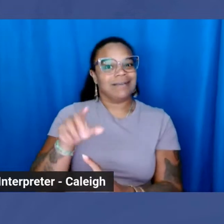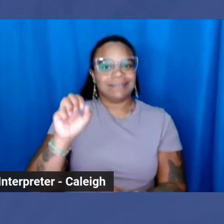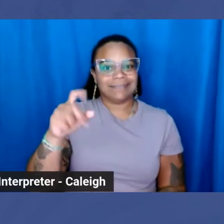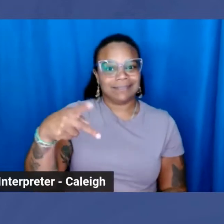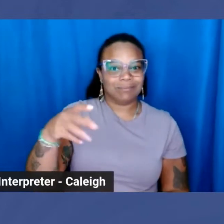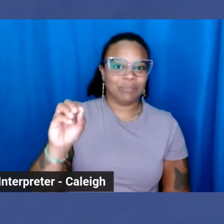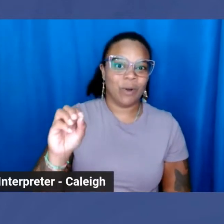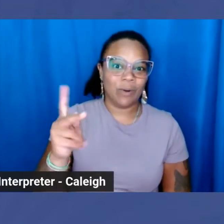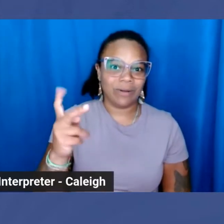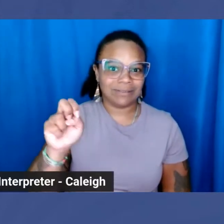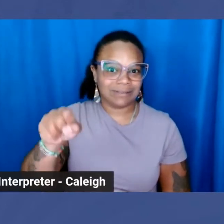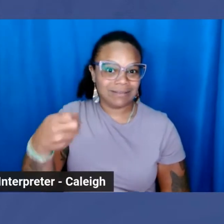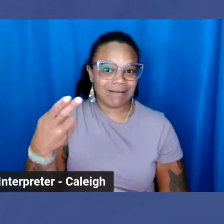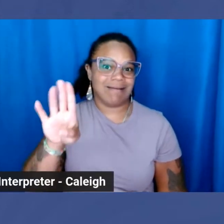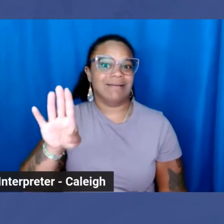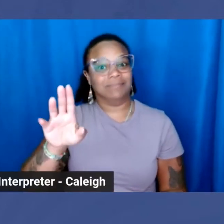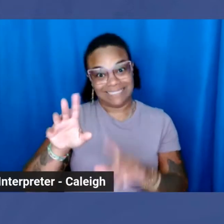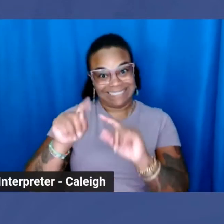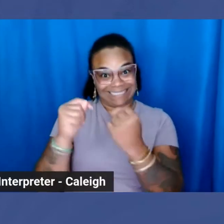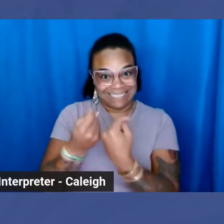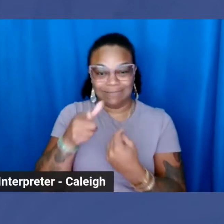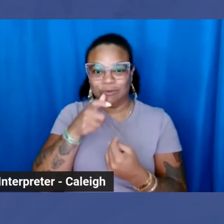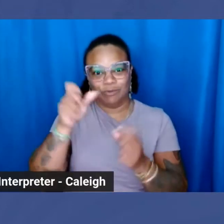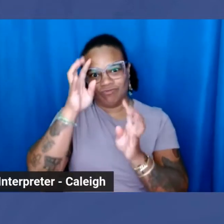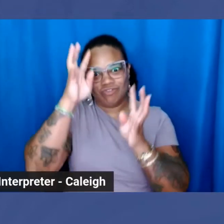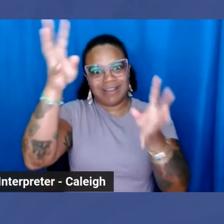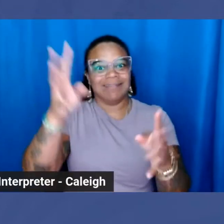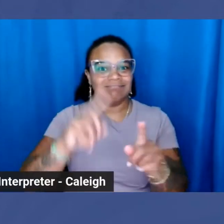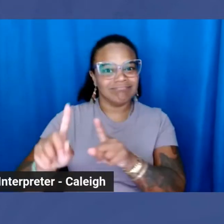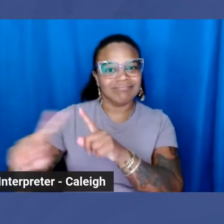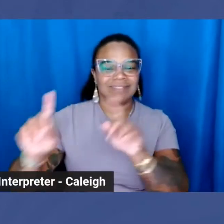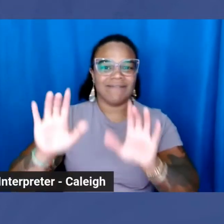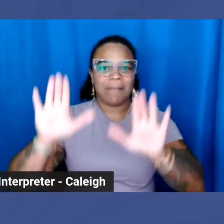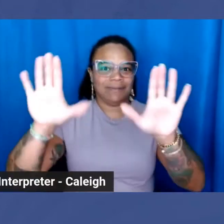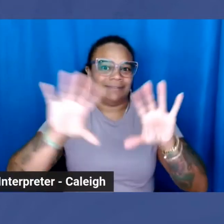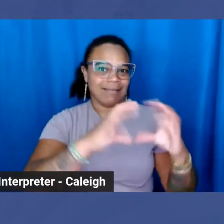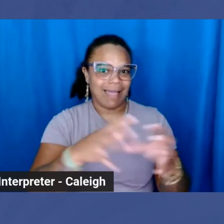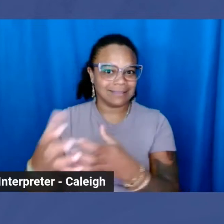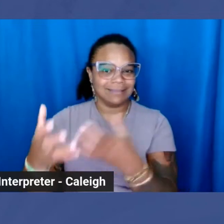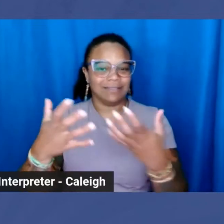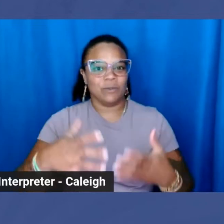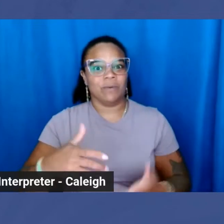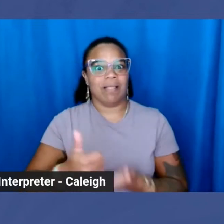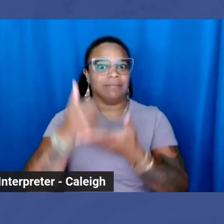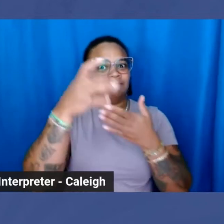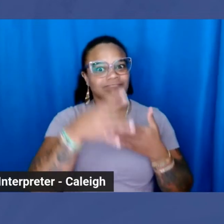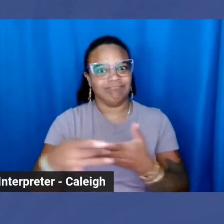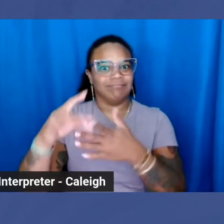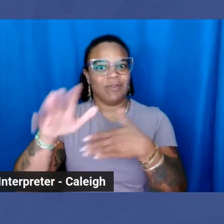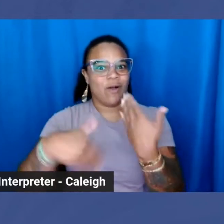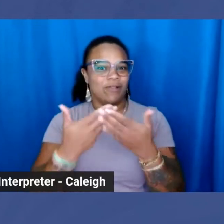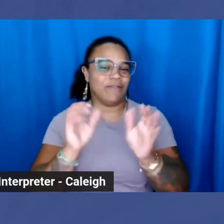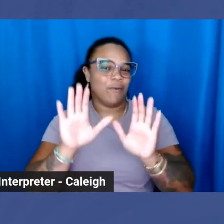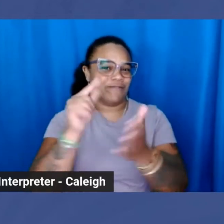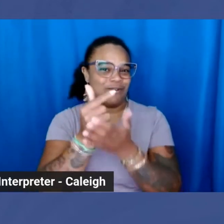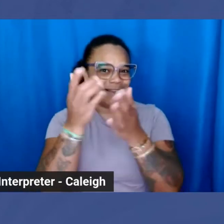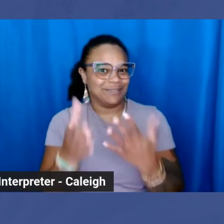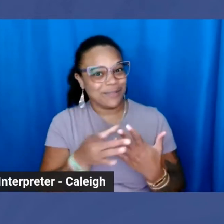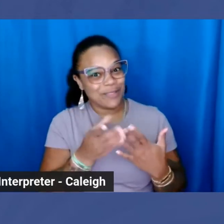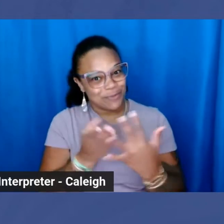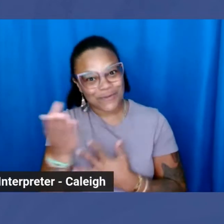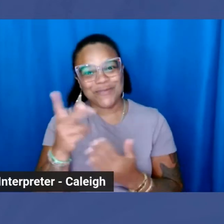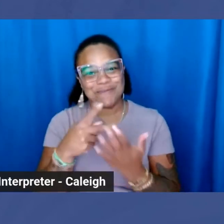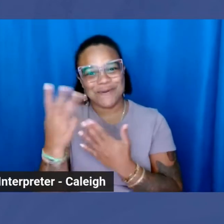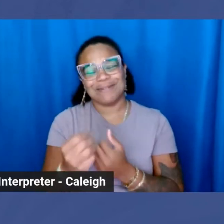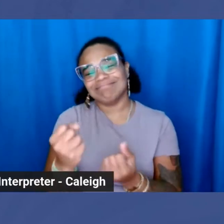Hub team who creates all of these fabulous classes and helps steward all of our fabulous graduates through them. So thank